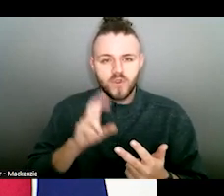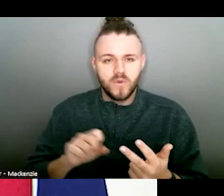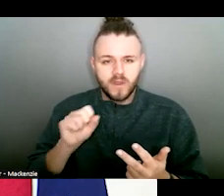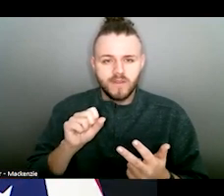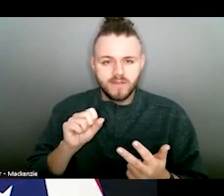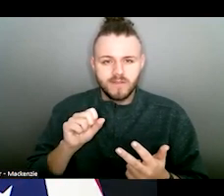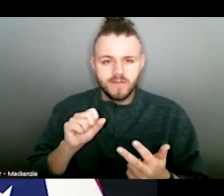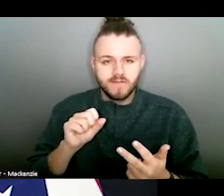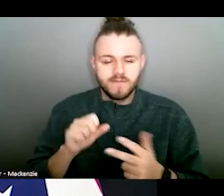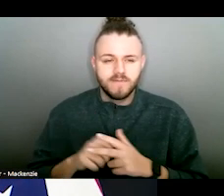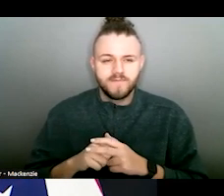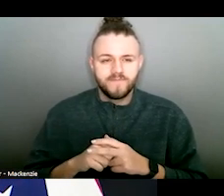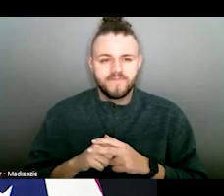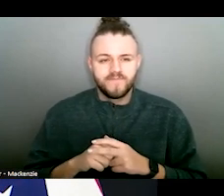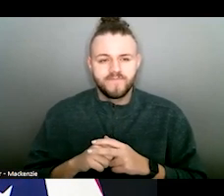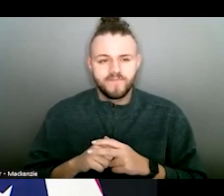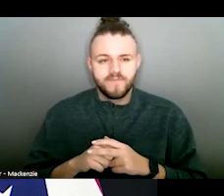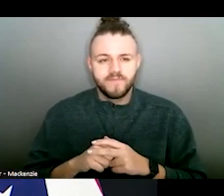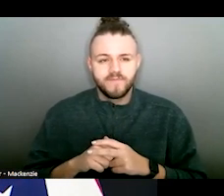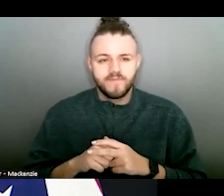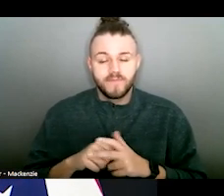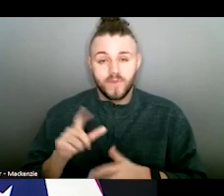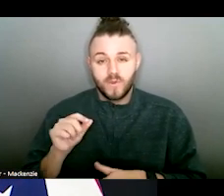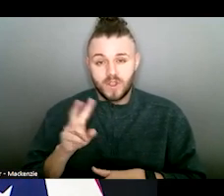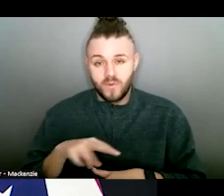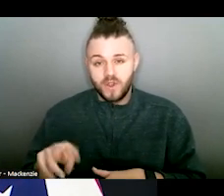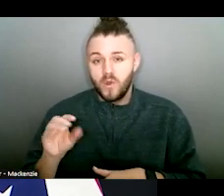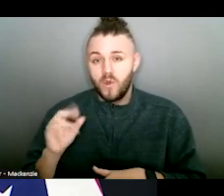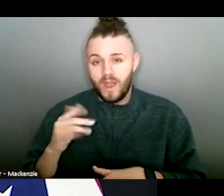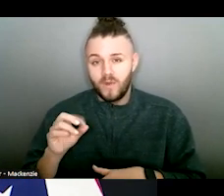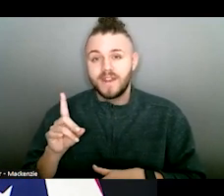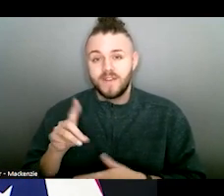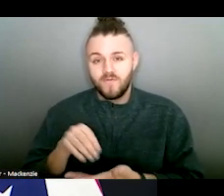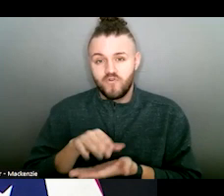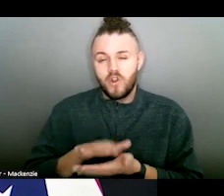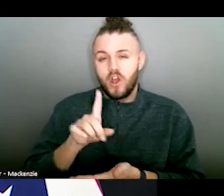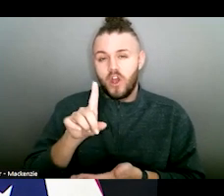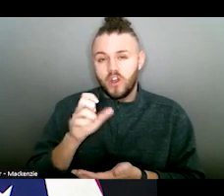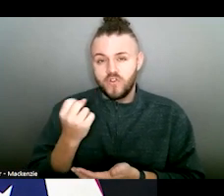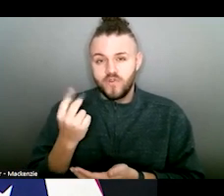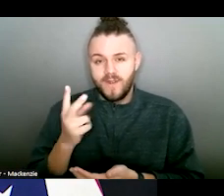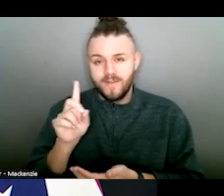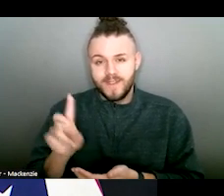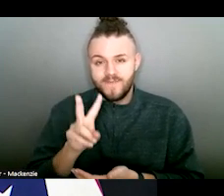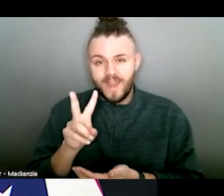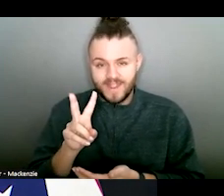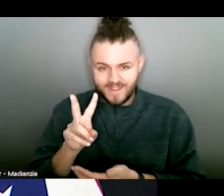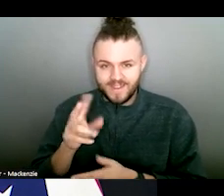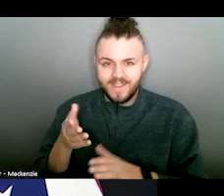lifetime. In 2022, Ohio recorded 112 domestic violence deaths.